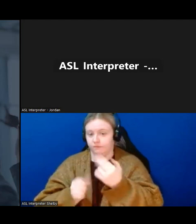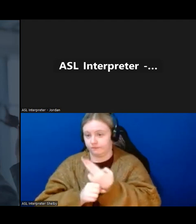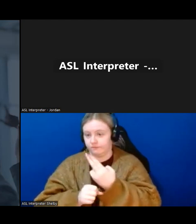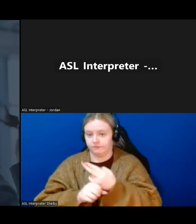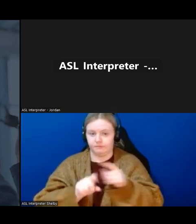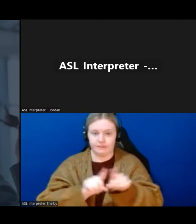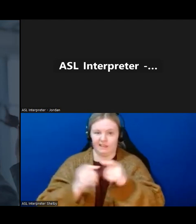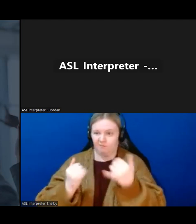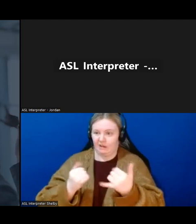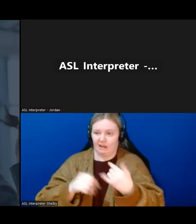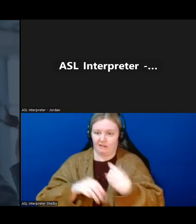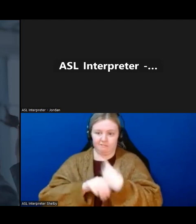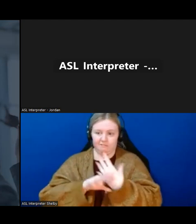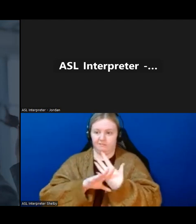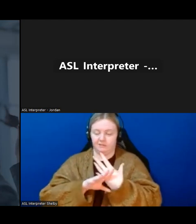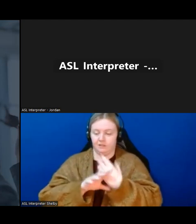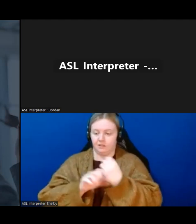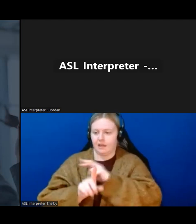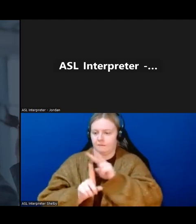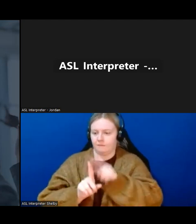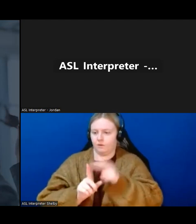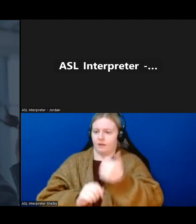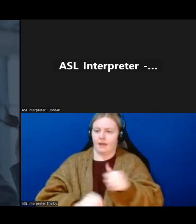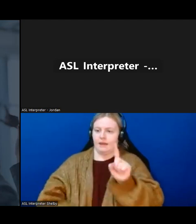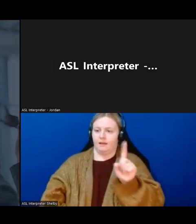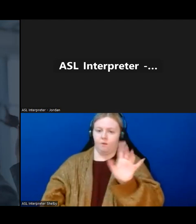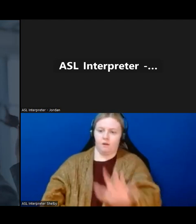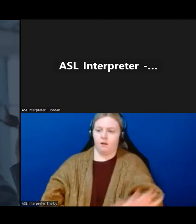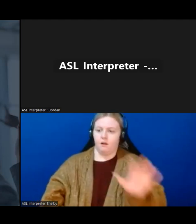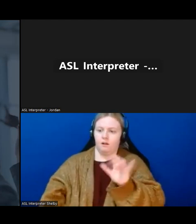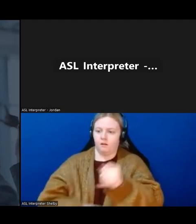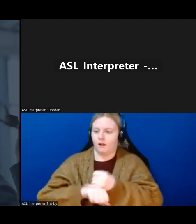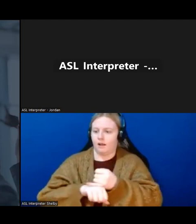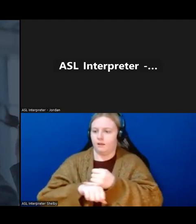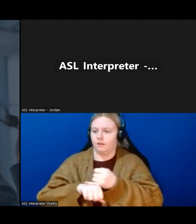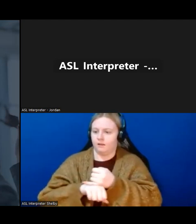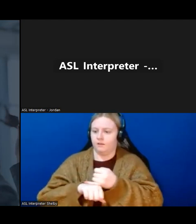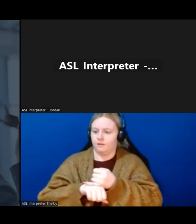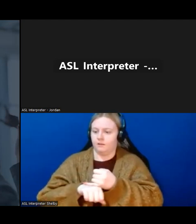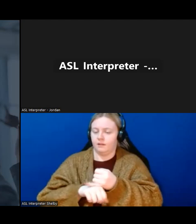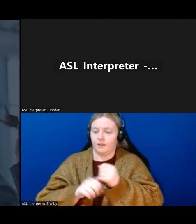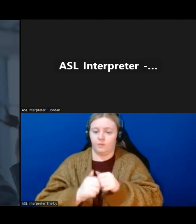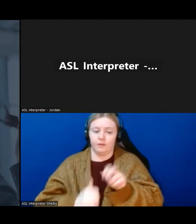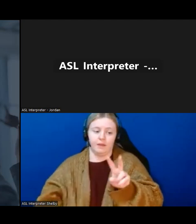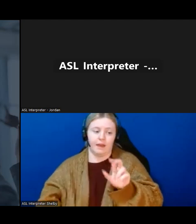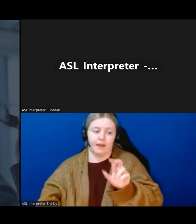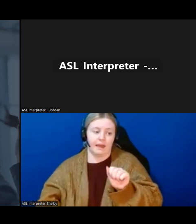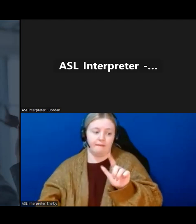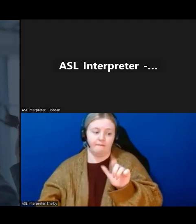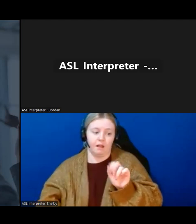today, you can book from anywhere across the island and with the Avalon team, we'll be able to